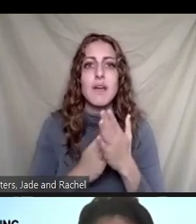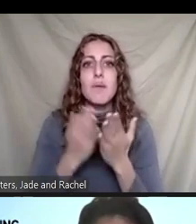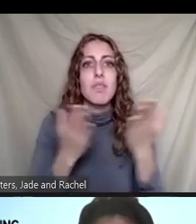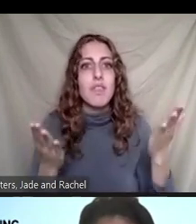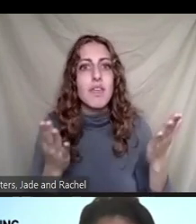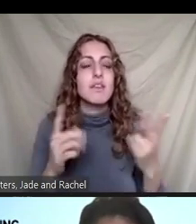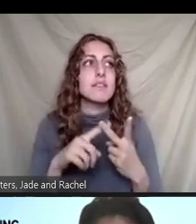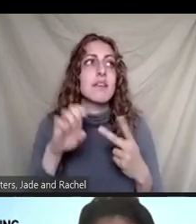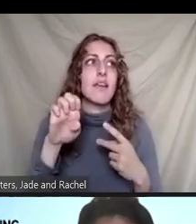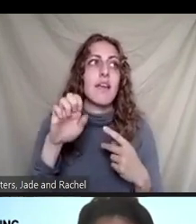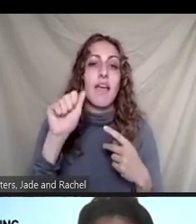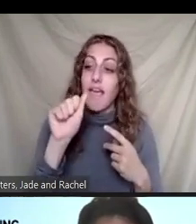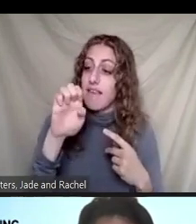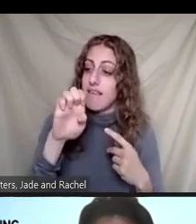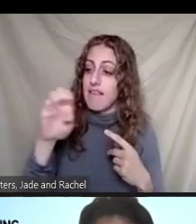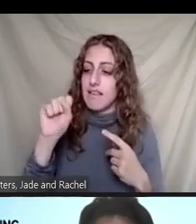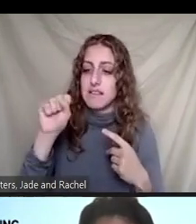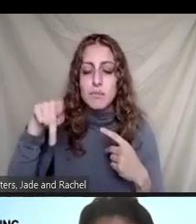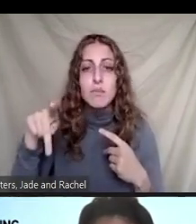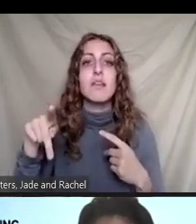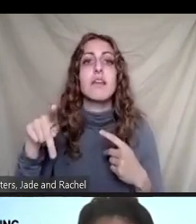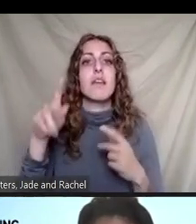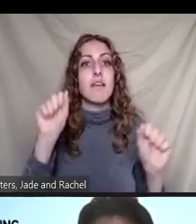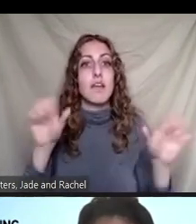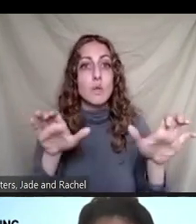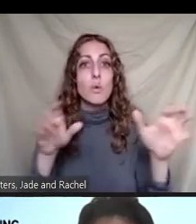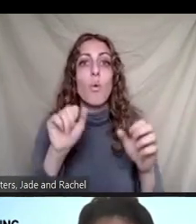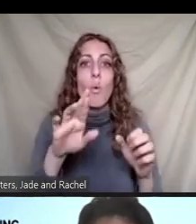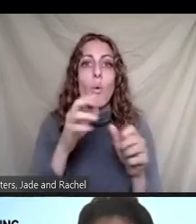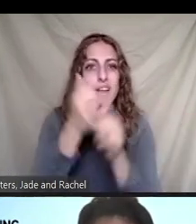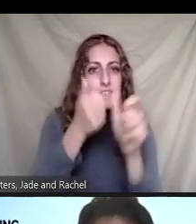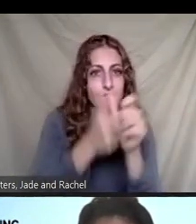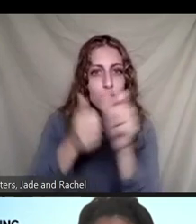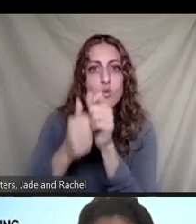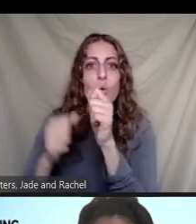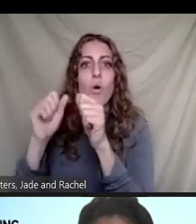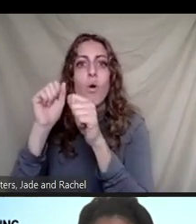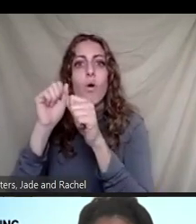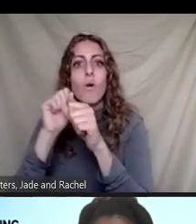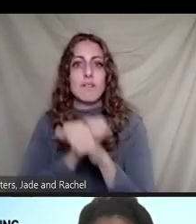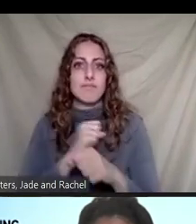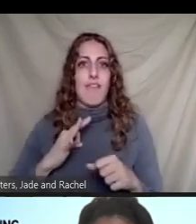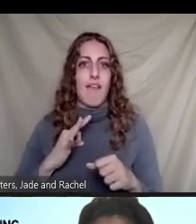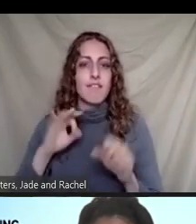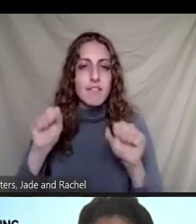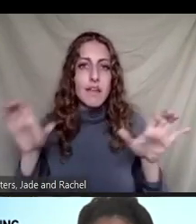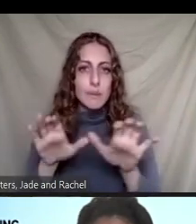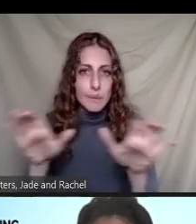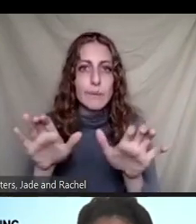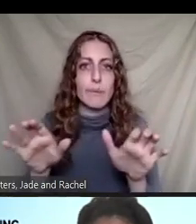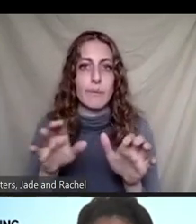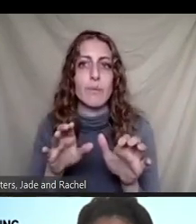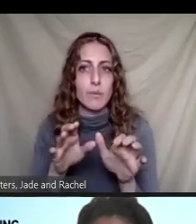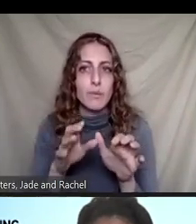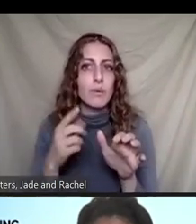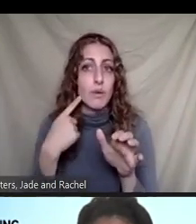AESP can do or that we could do as individual faculty or programs that have been successful to train our